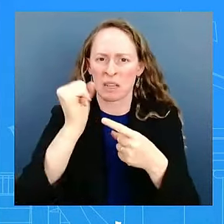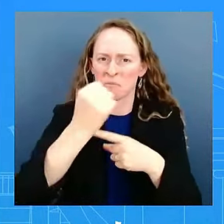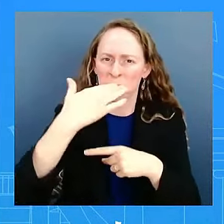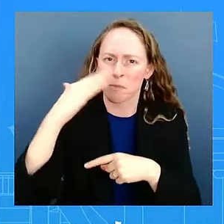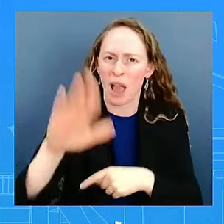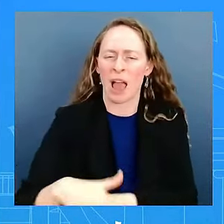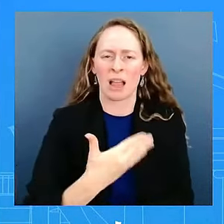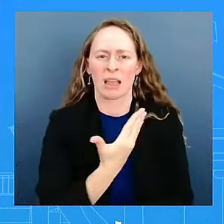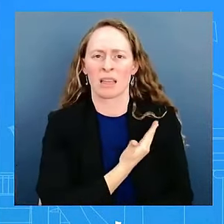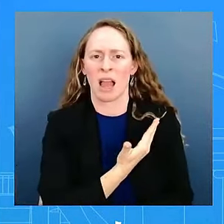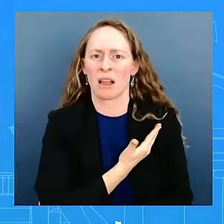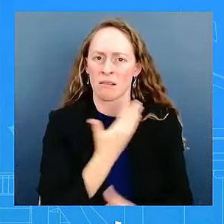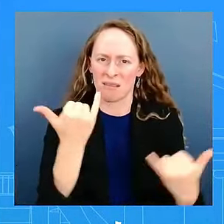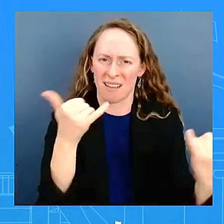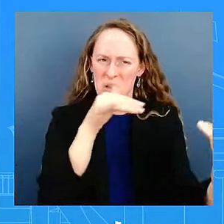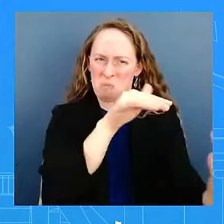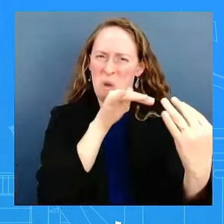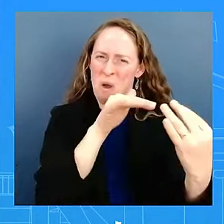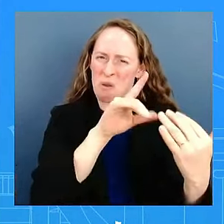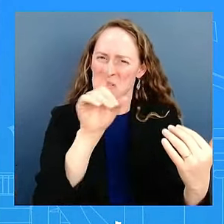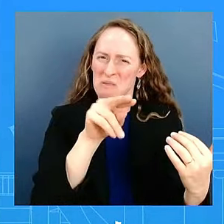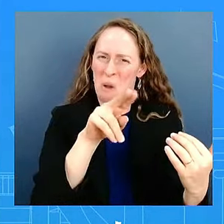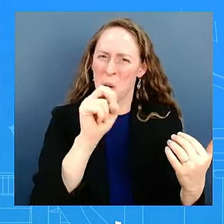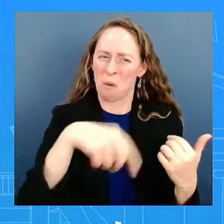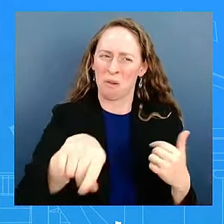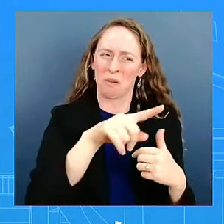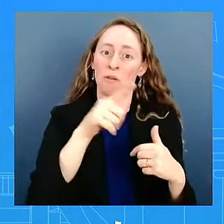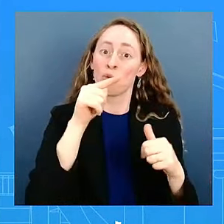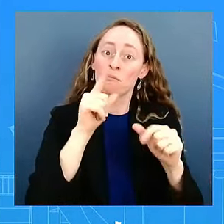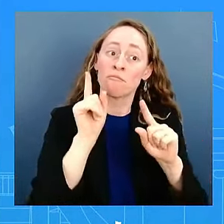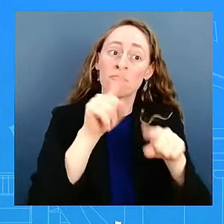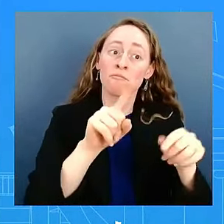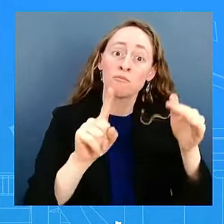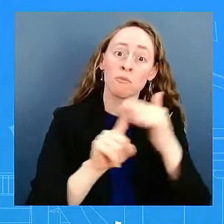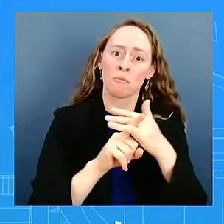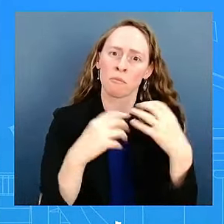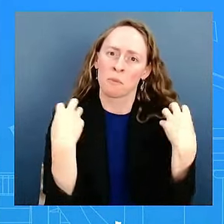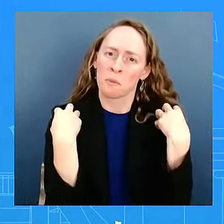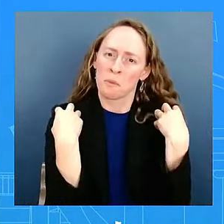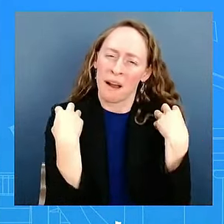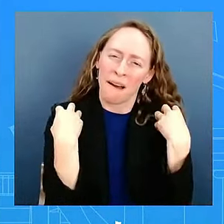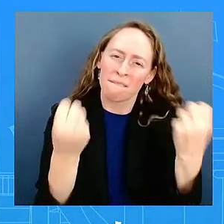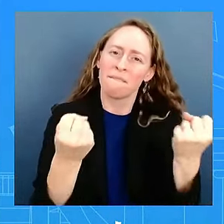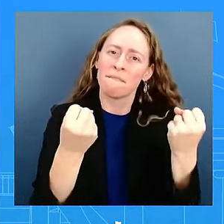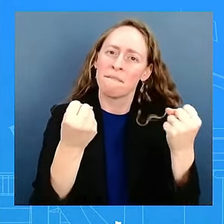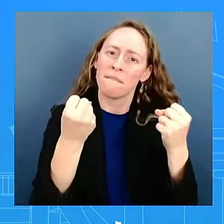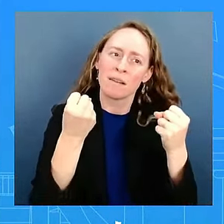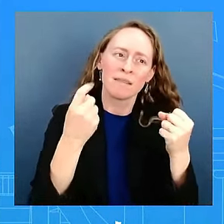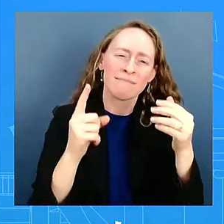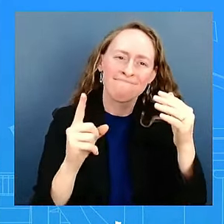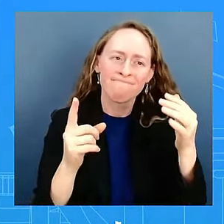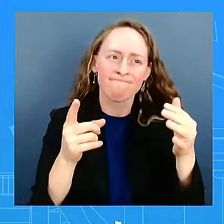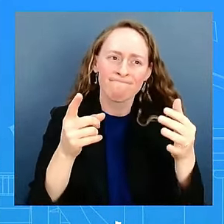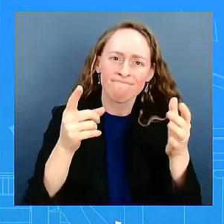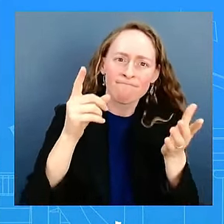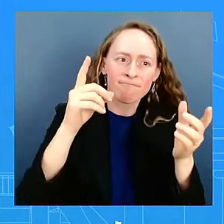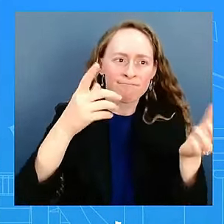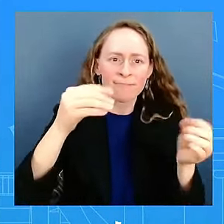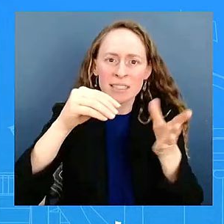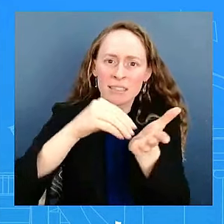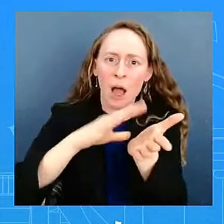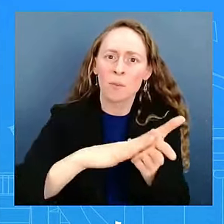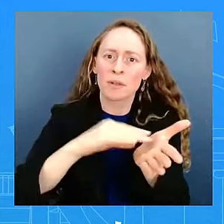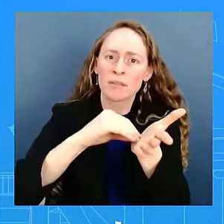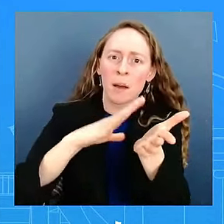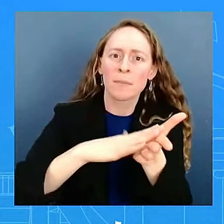bravery for a journalist to go on the ground in a place like that. And we want to make sure, as I think Karine has mentioned herself in just the last day